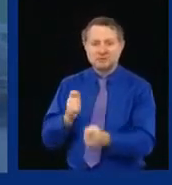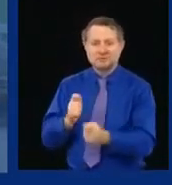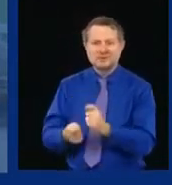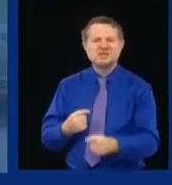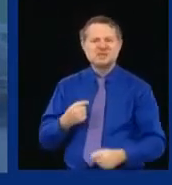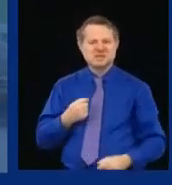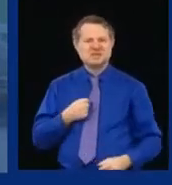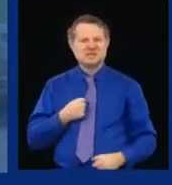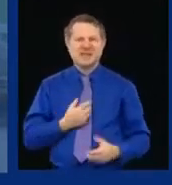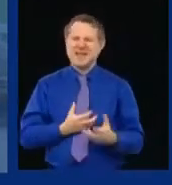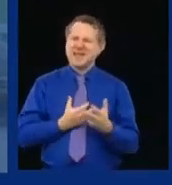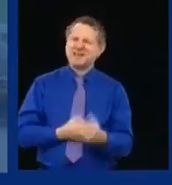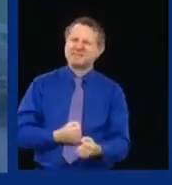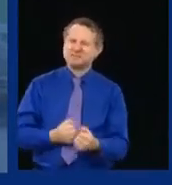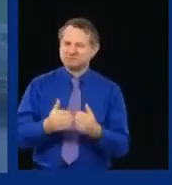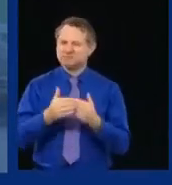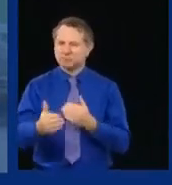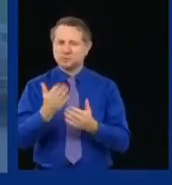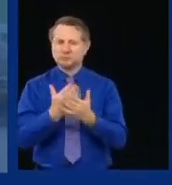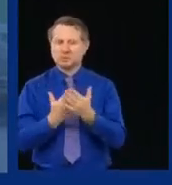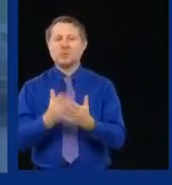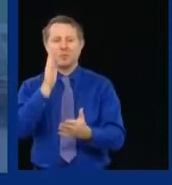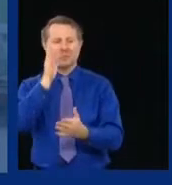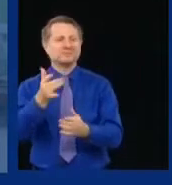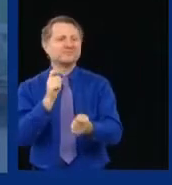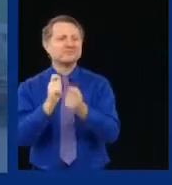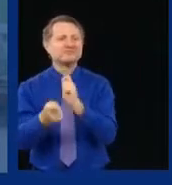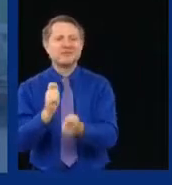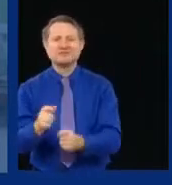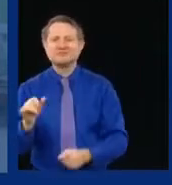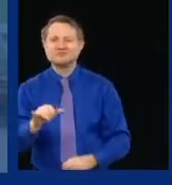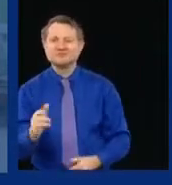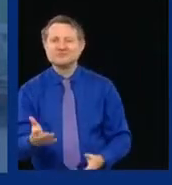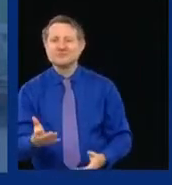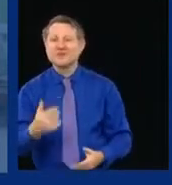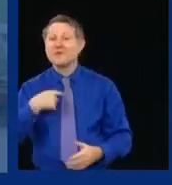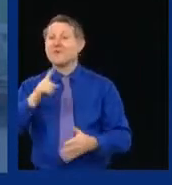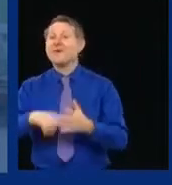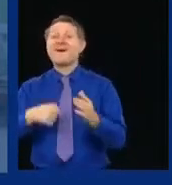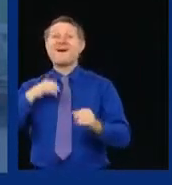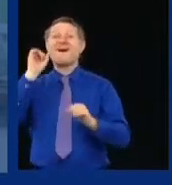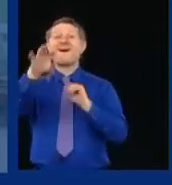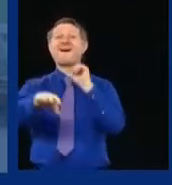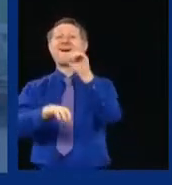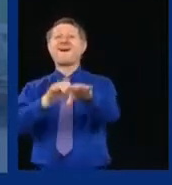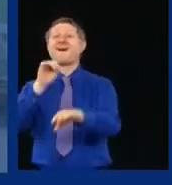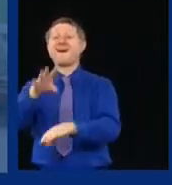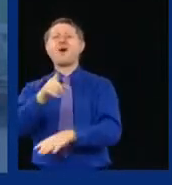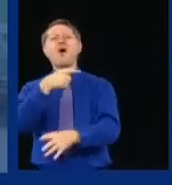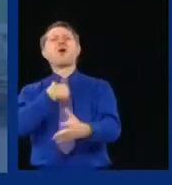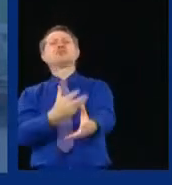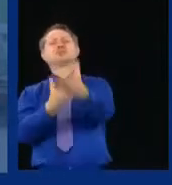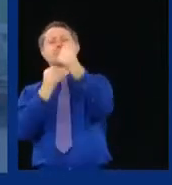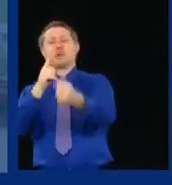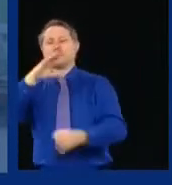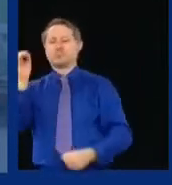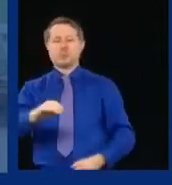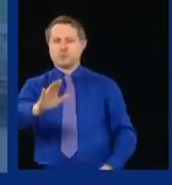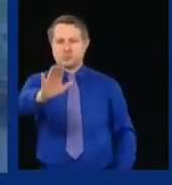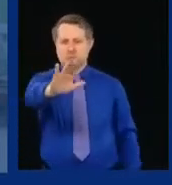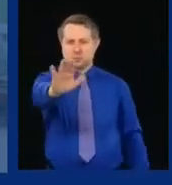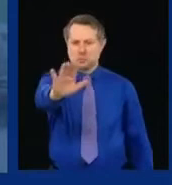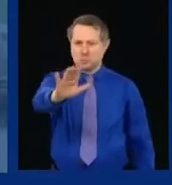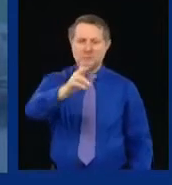So take this all with a grain of salt, and my basic point